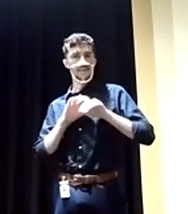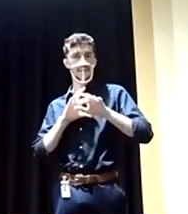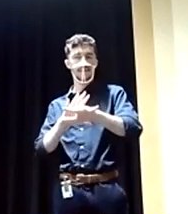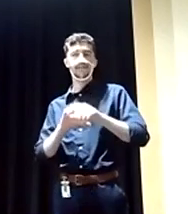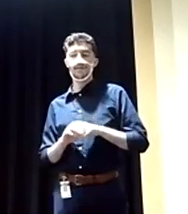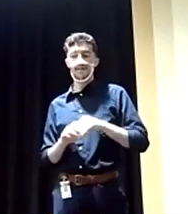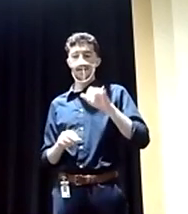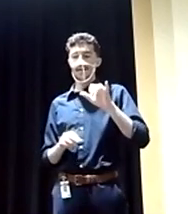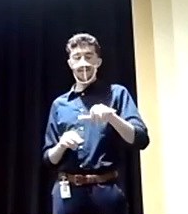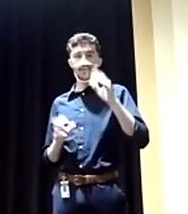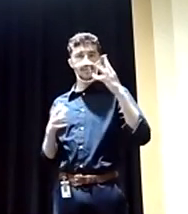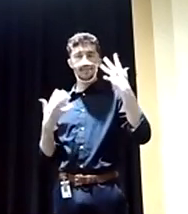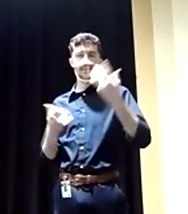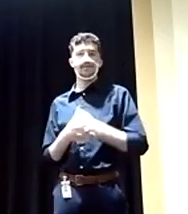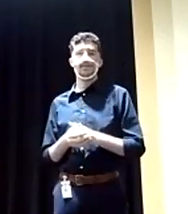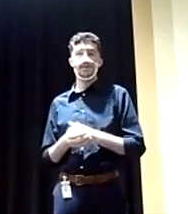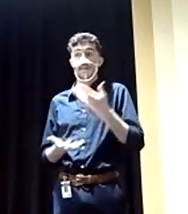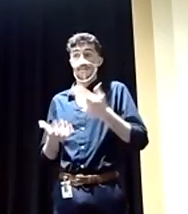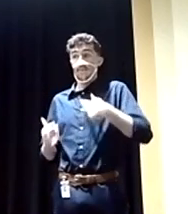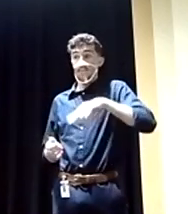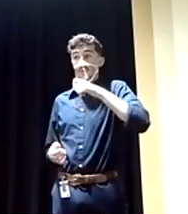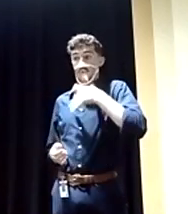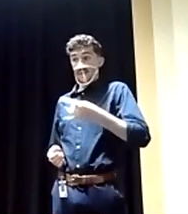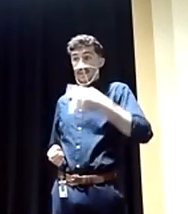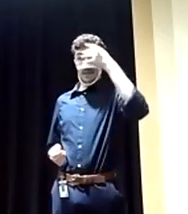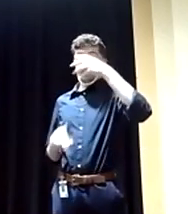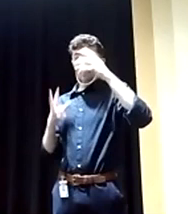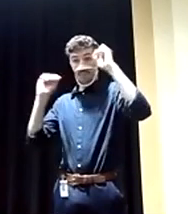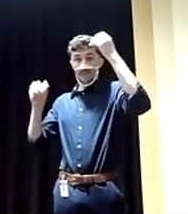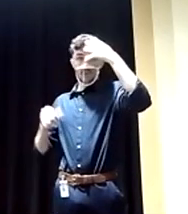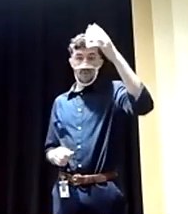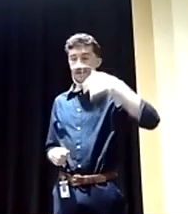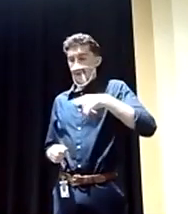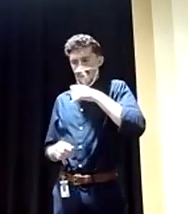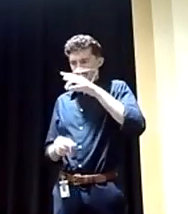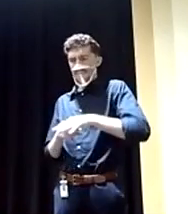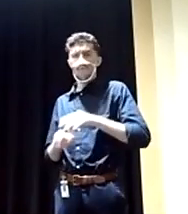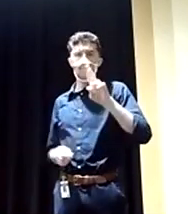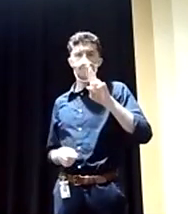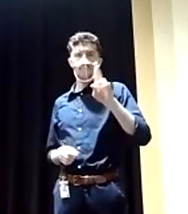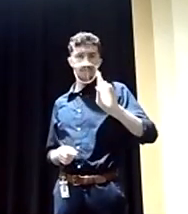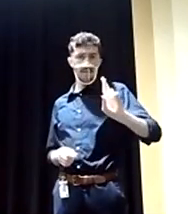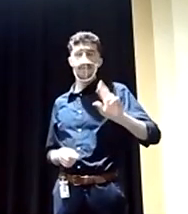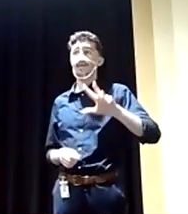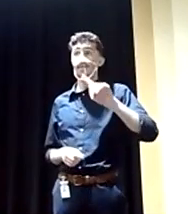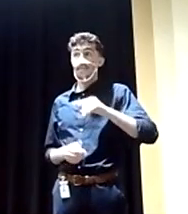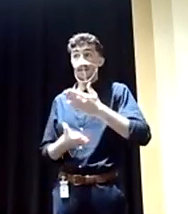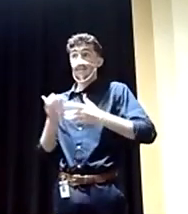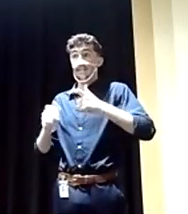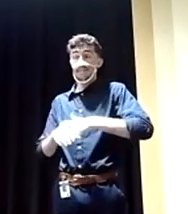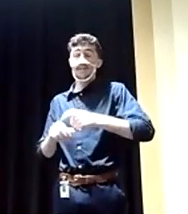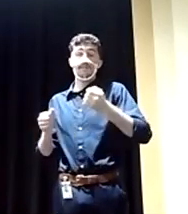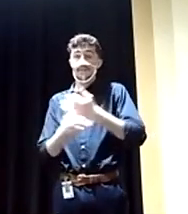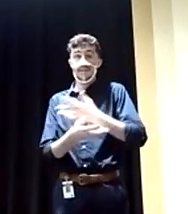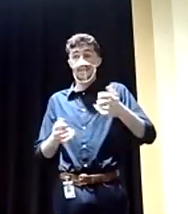And, you know, we may not like President Trump, and I don't vote Republican, but every so often a broken clock is right. And those two